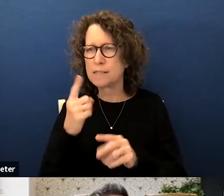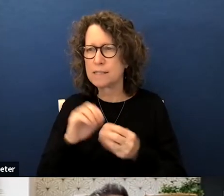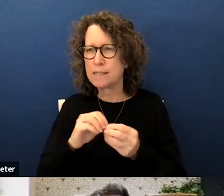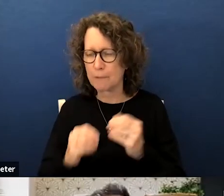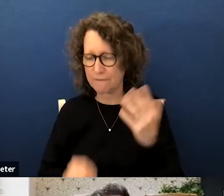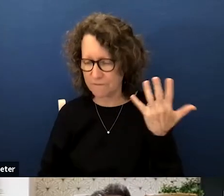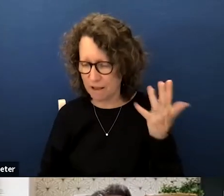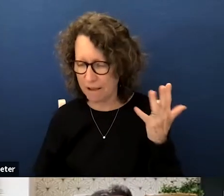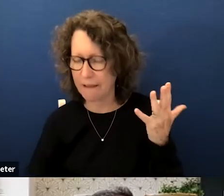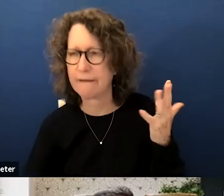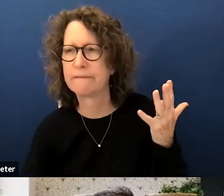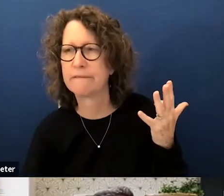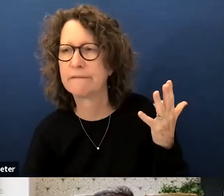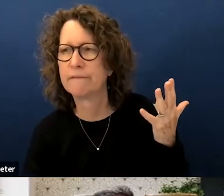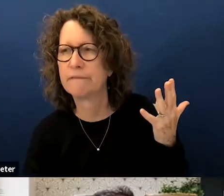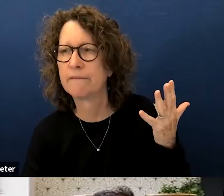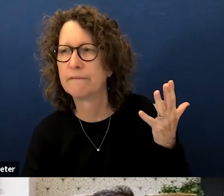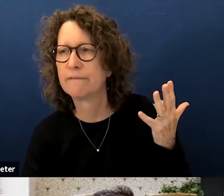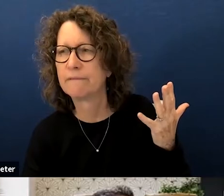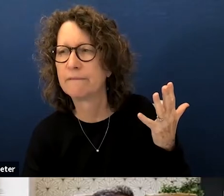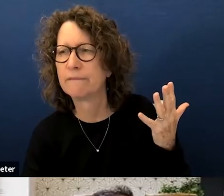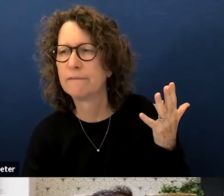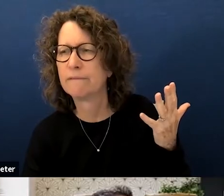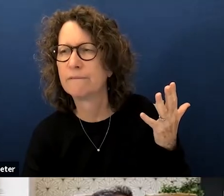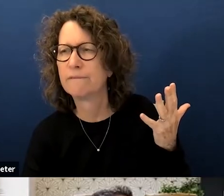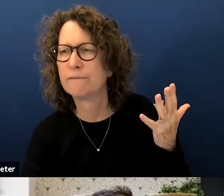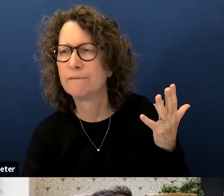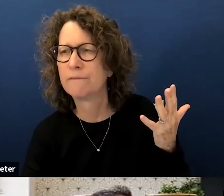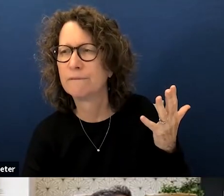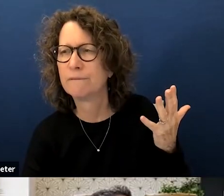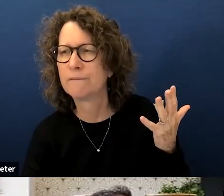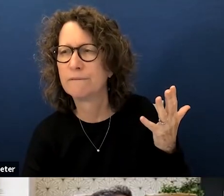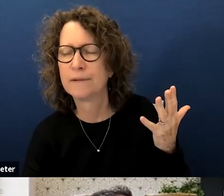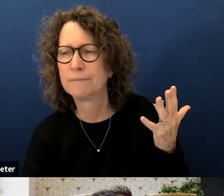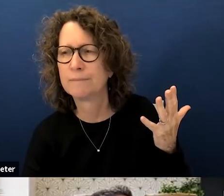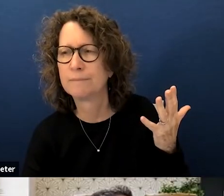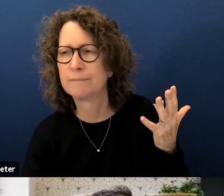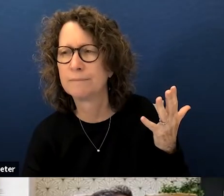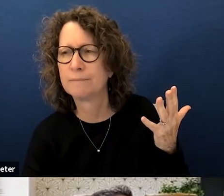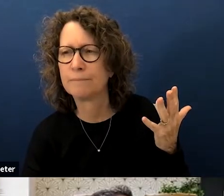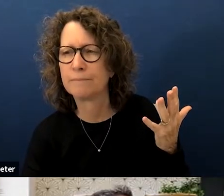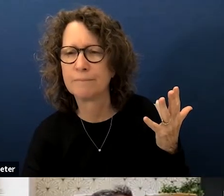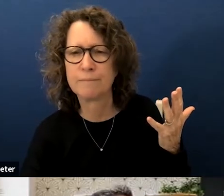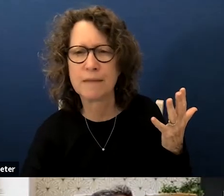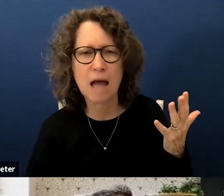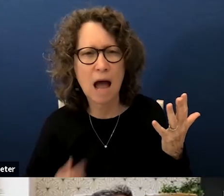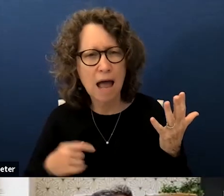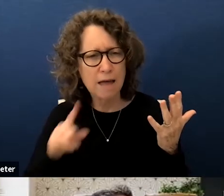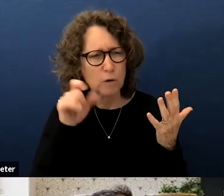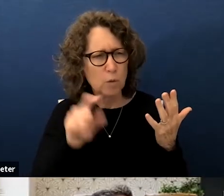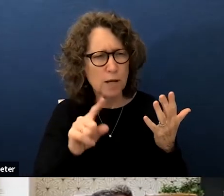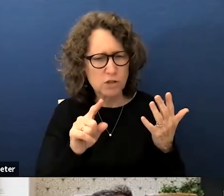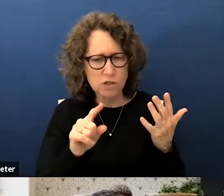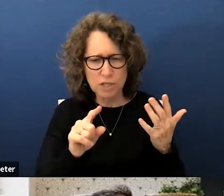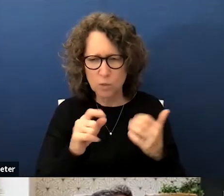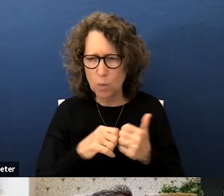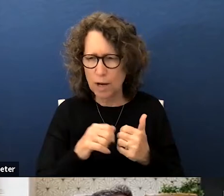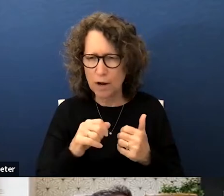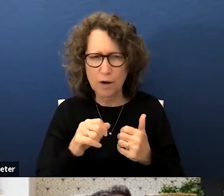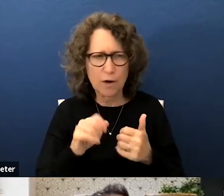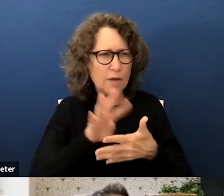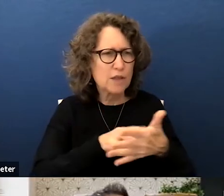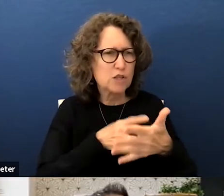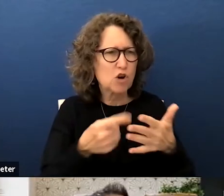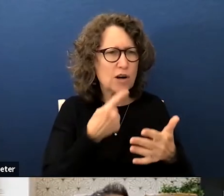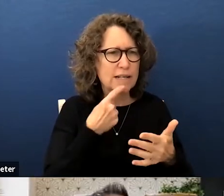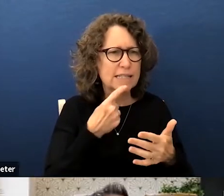and i had a question about that one on on the part where on the chart where it says